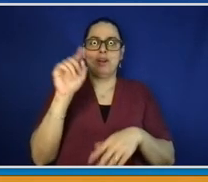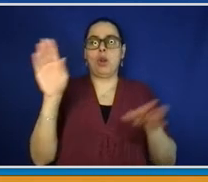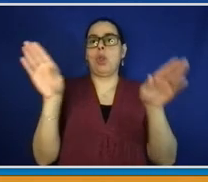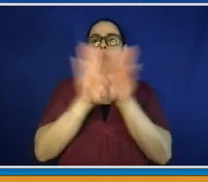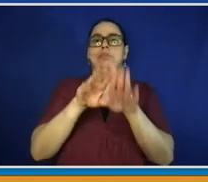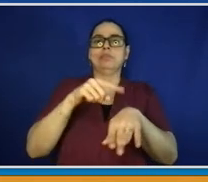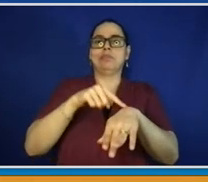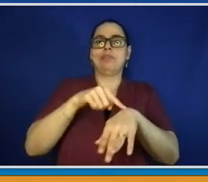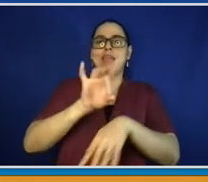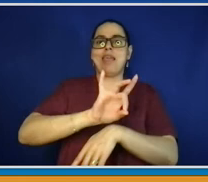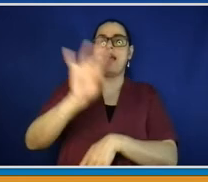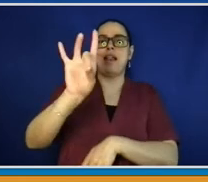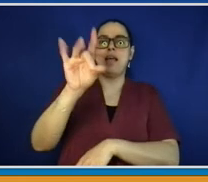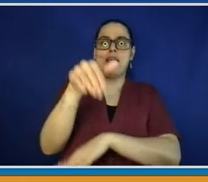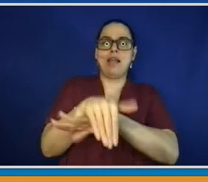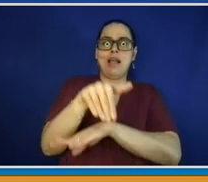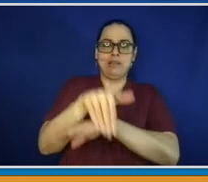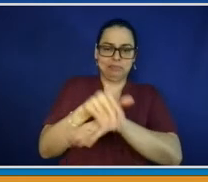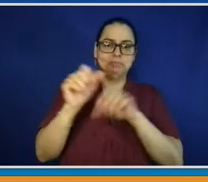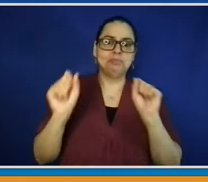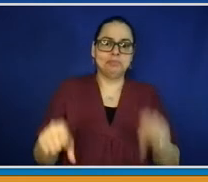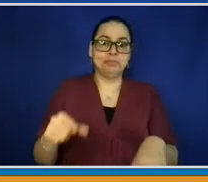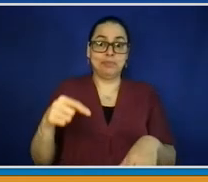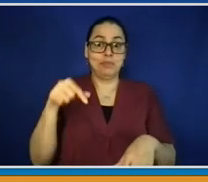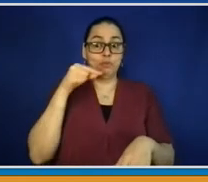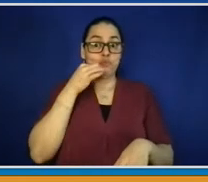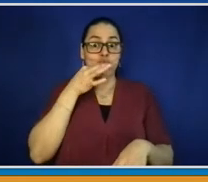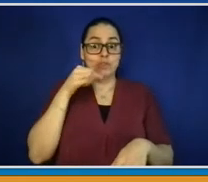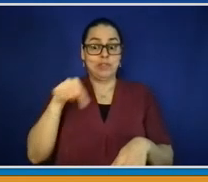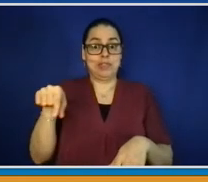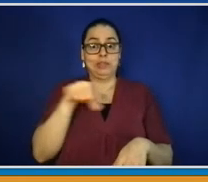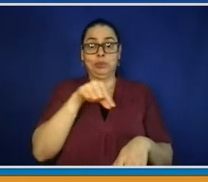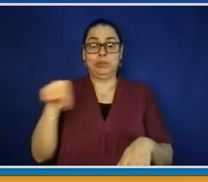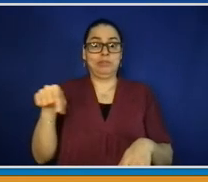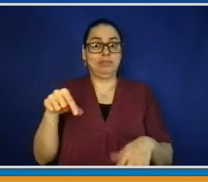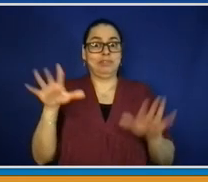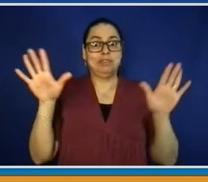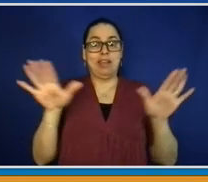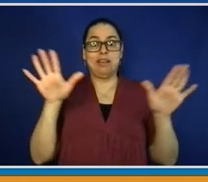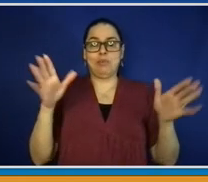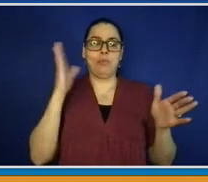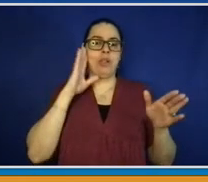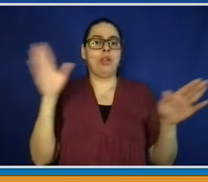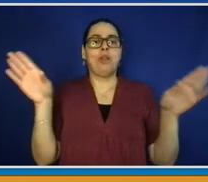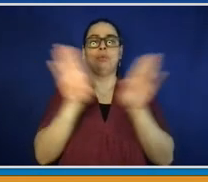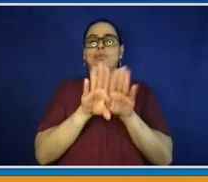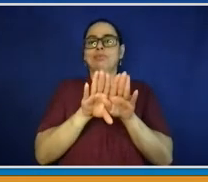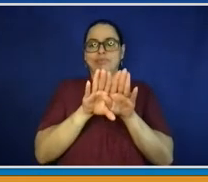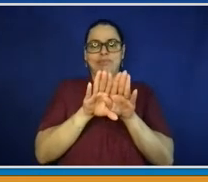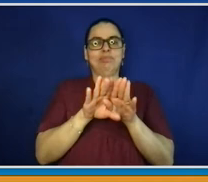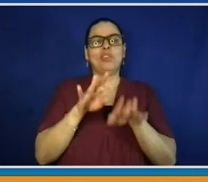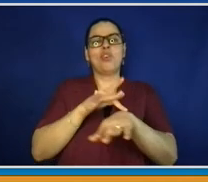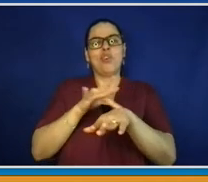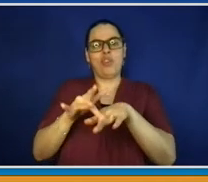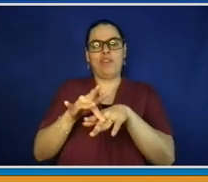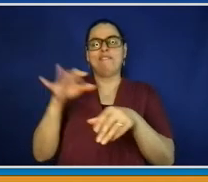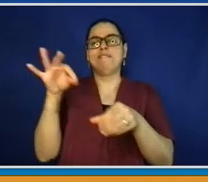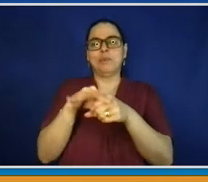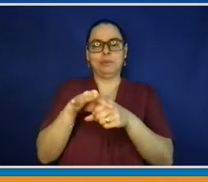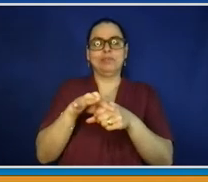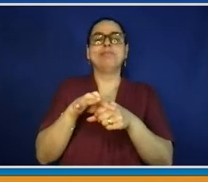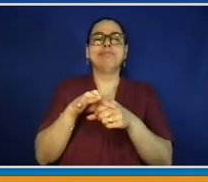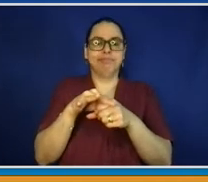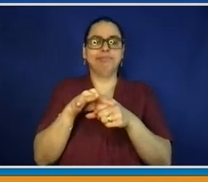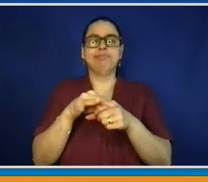Monday, there will be no voting early or otherwise before we get to Tuesday, which Ken will cover in a second. Now, there are 23 different locations. That's up